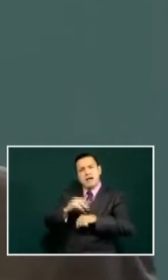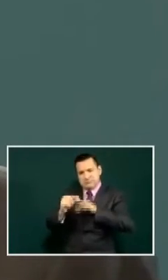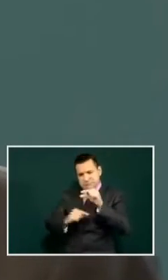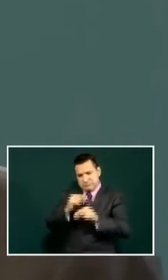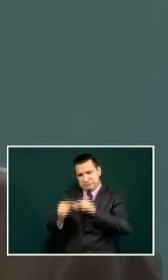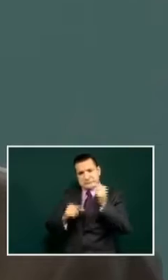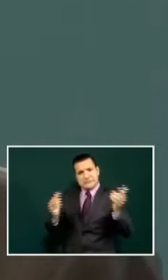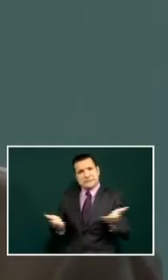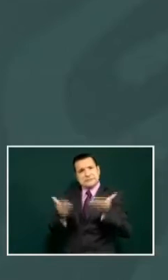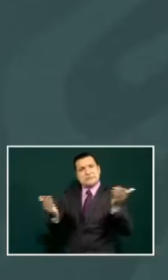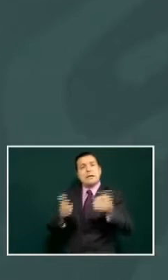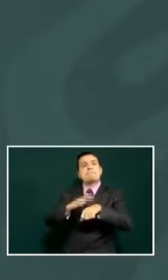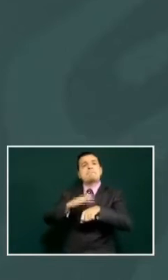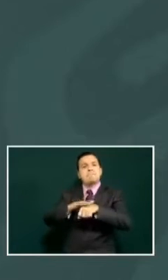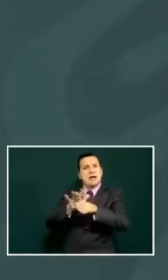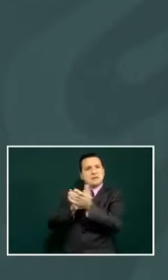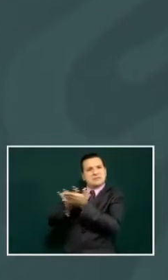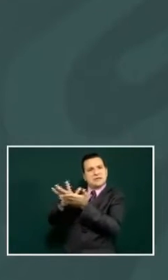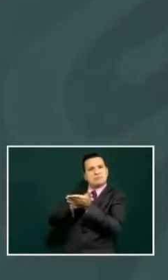to promote more